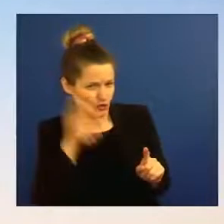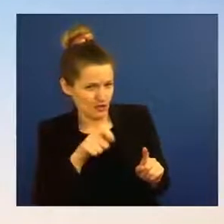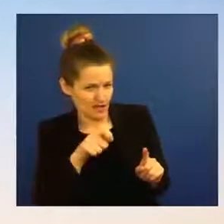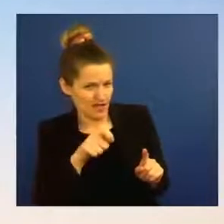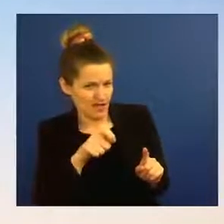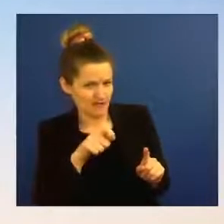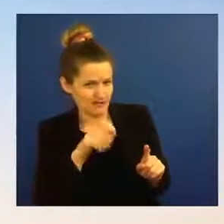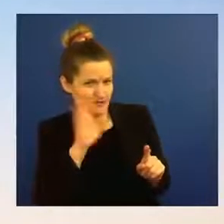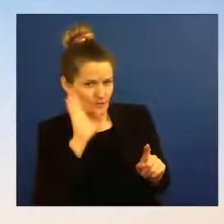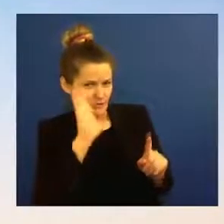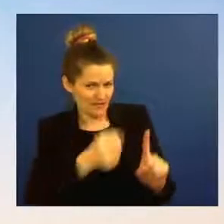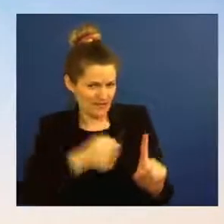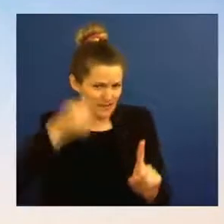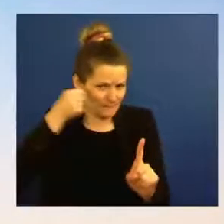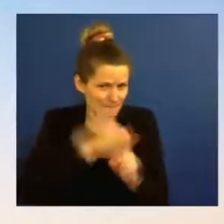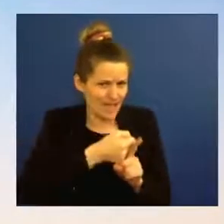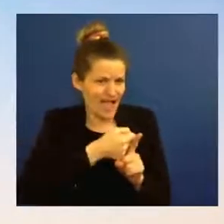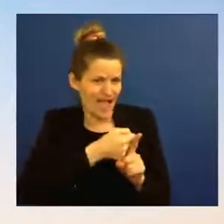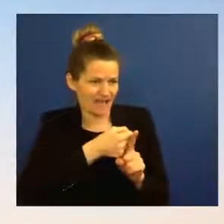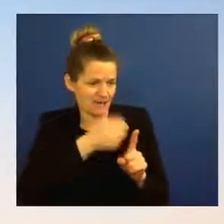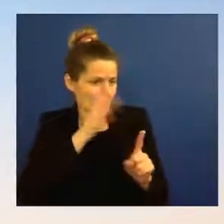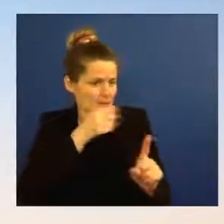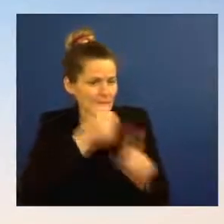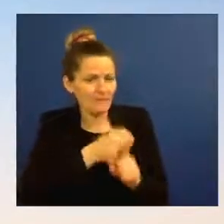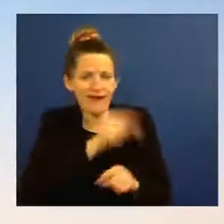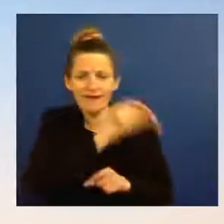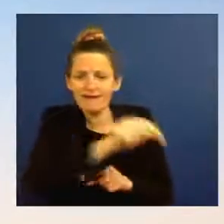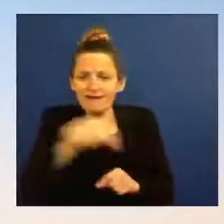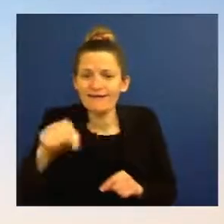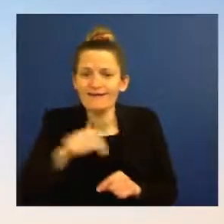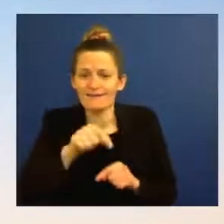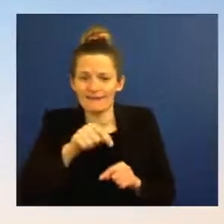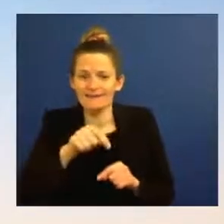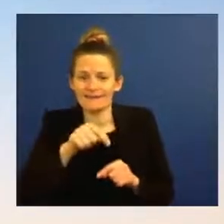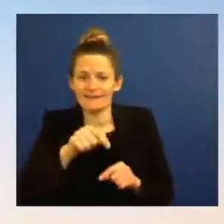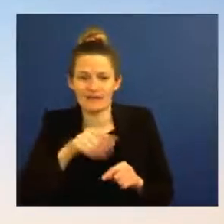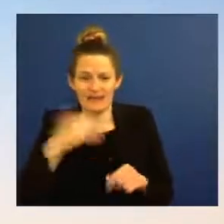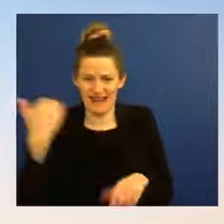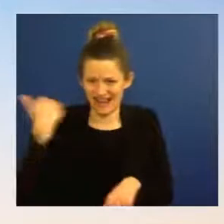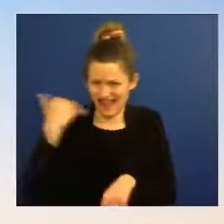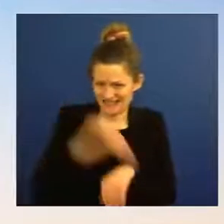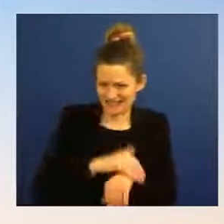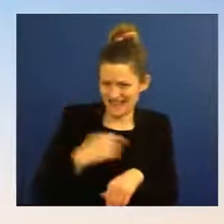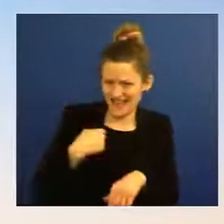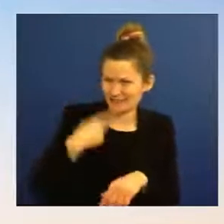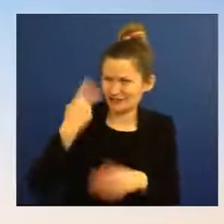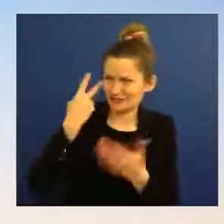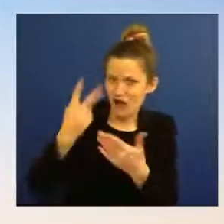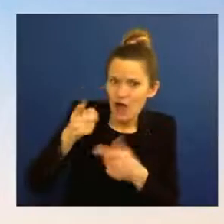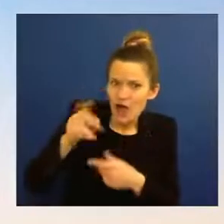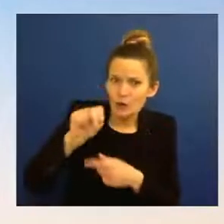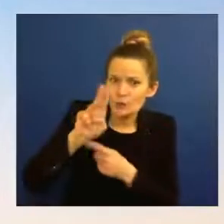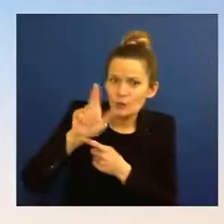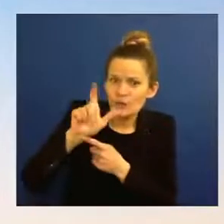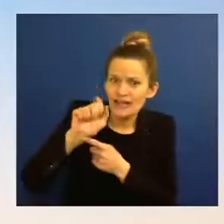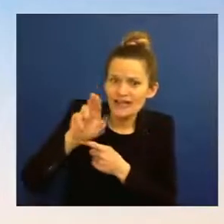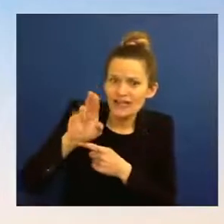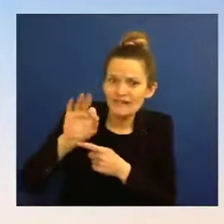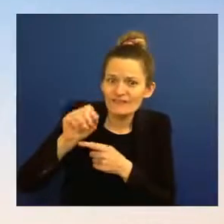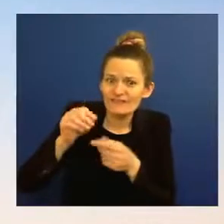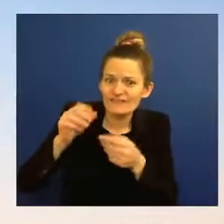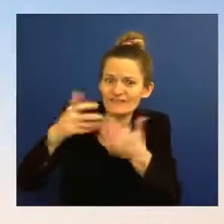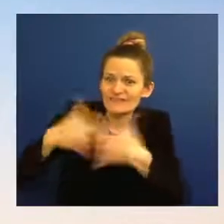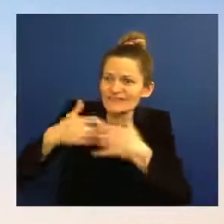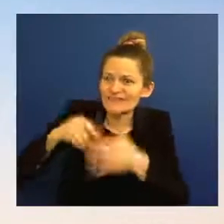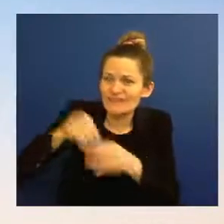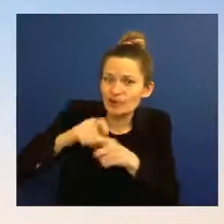night with the nuclear facility in Ukraine, no sign of Putin stopping it. In fact, he's telling Macron that he's in this till